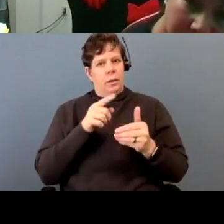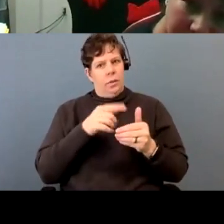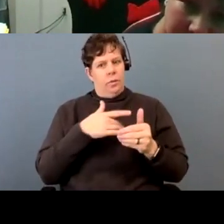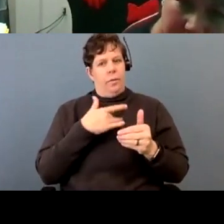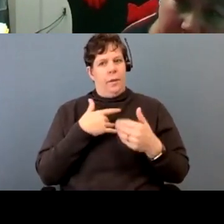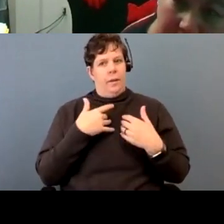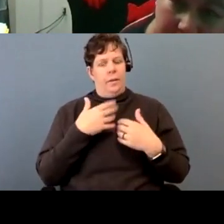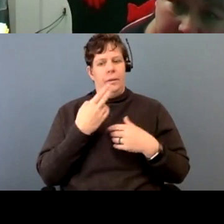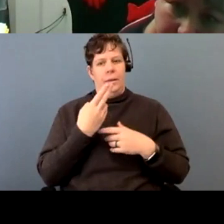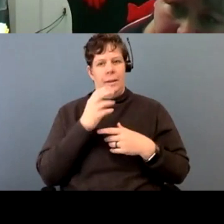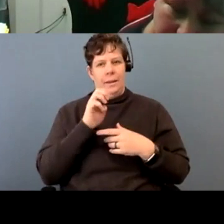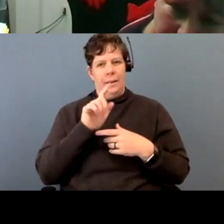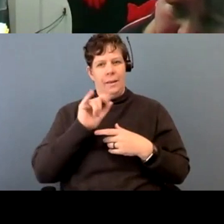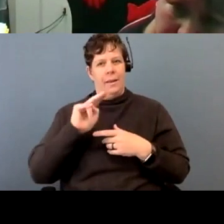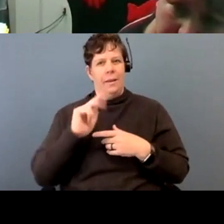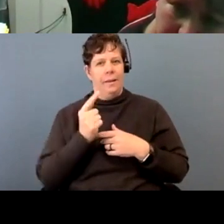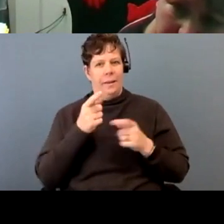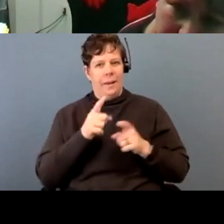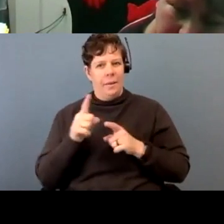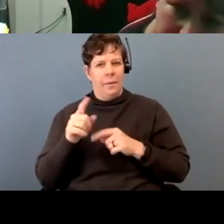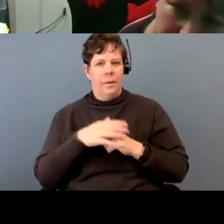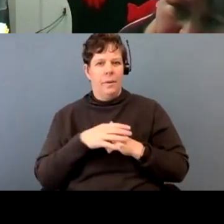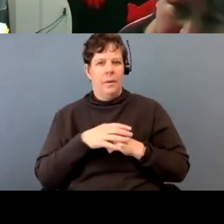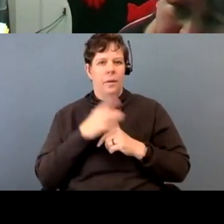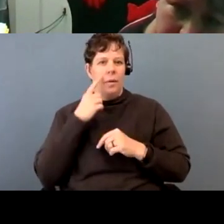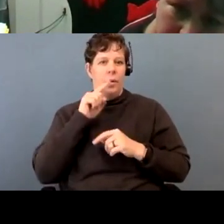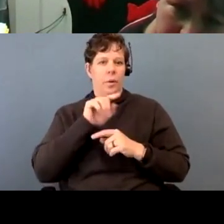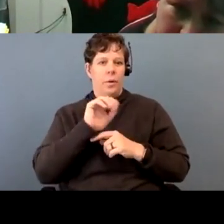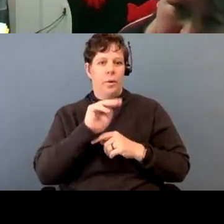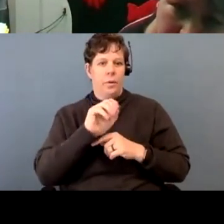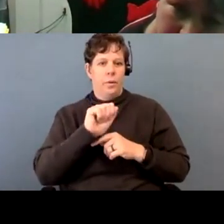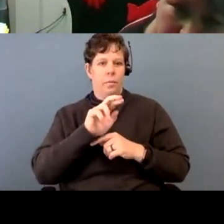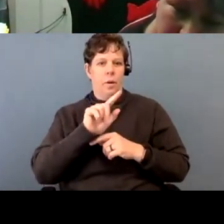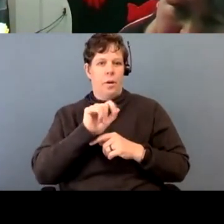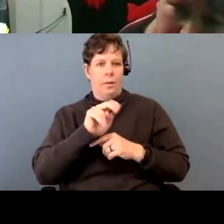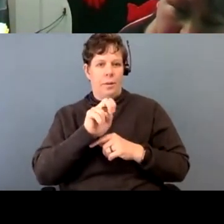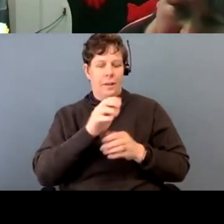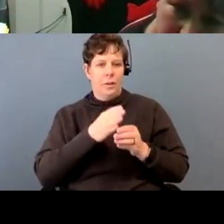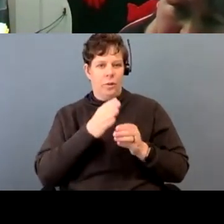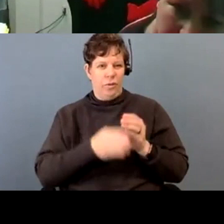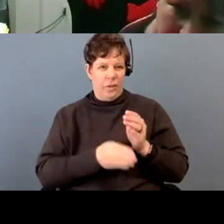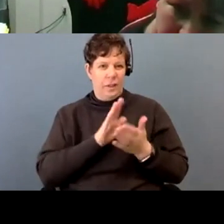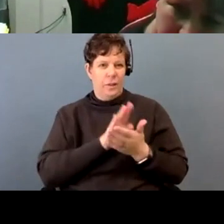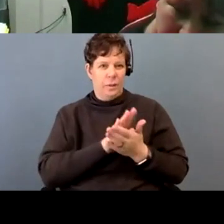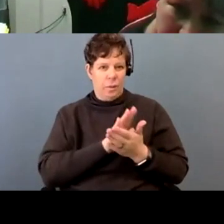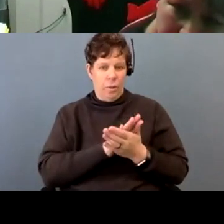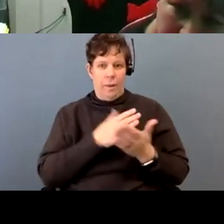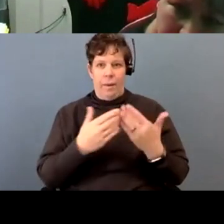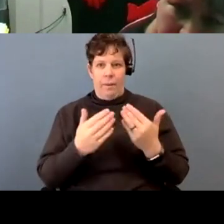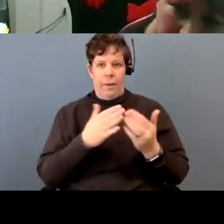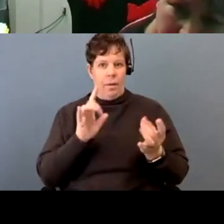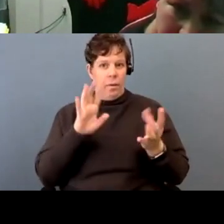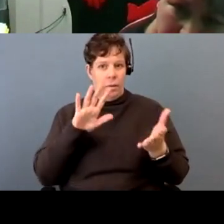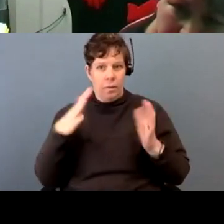for you, Marlene, to finish school in the face of a crisis like that. And we all know that university